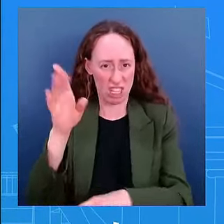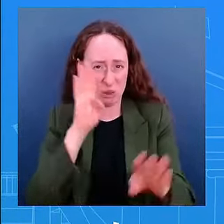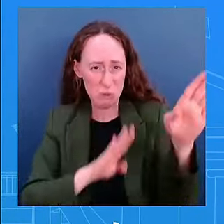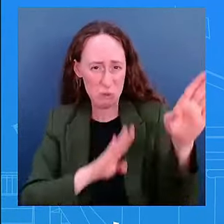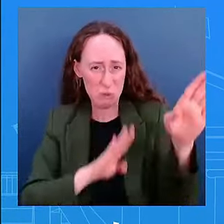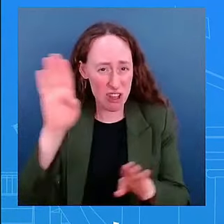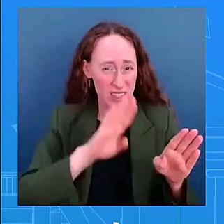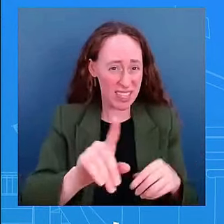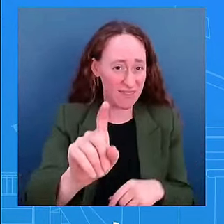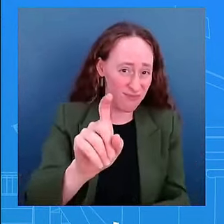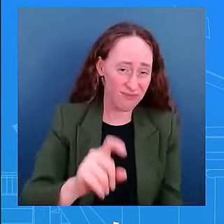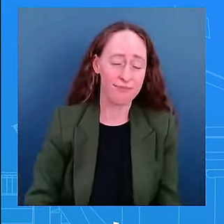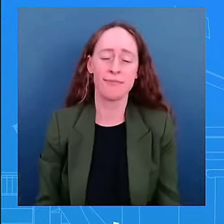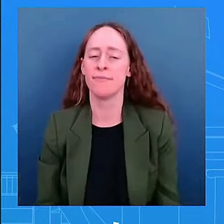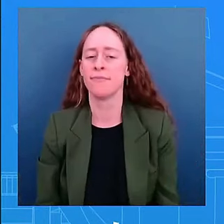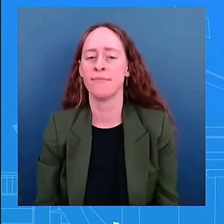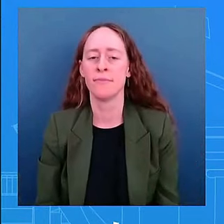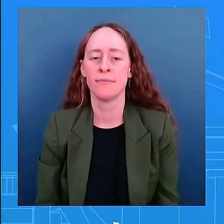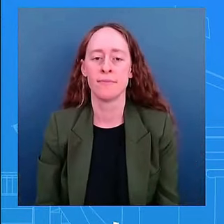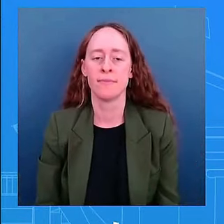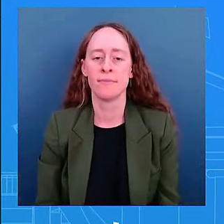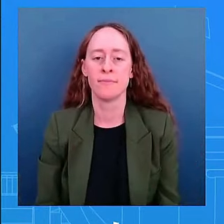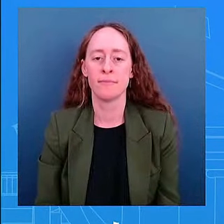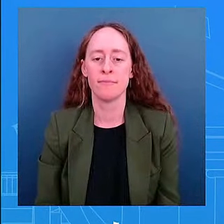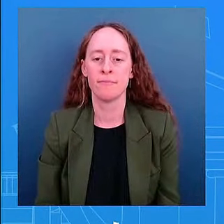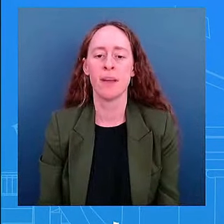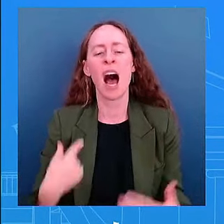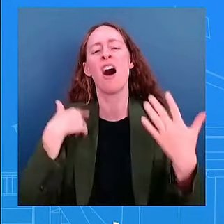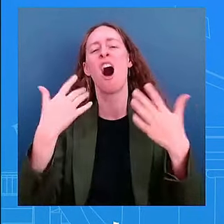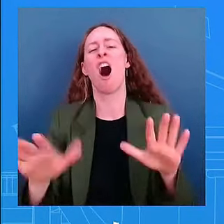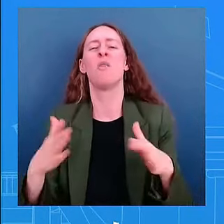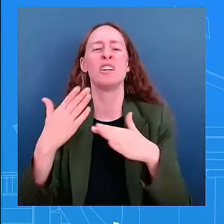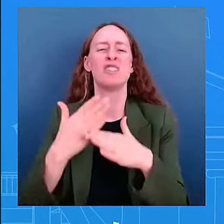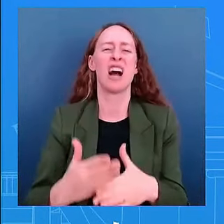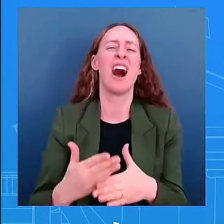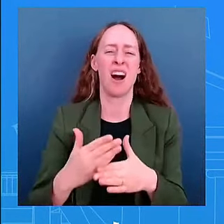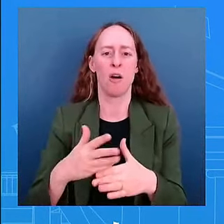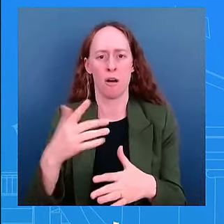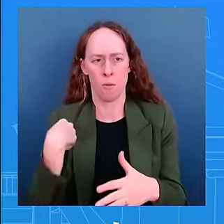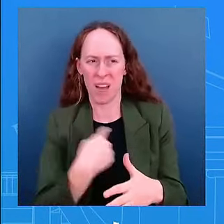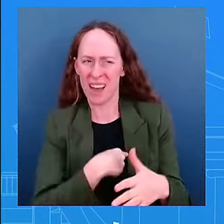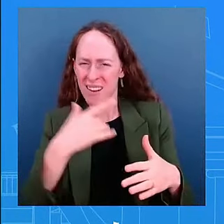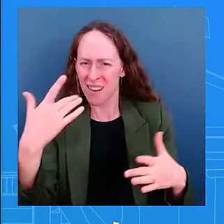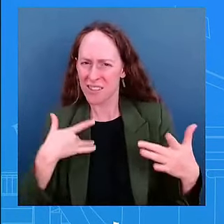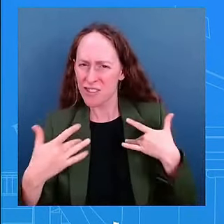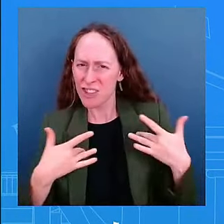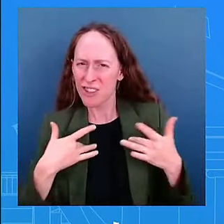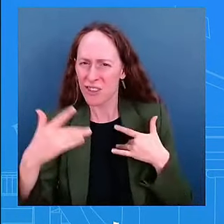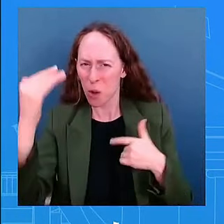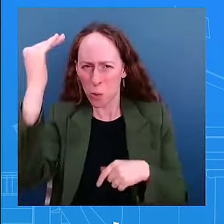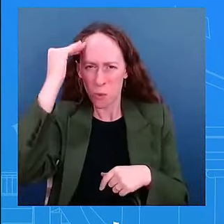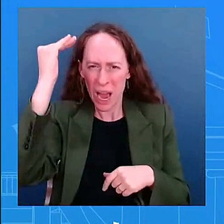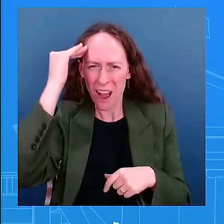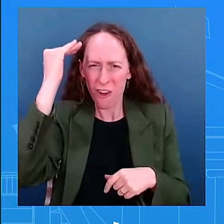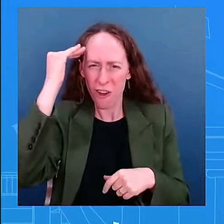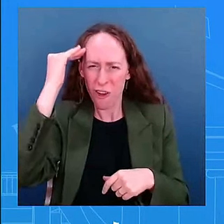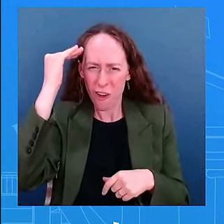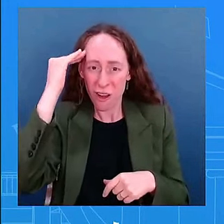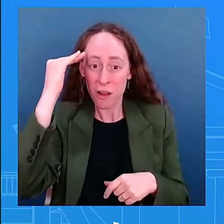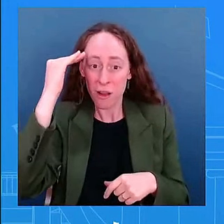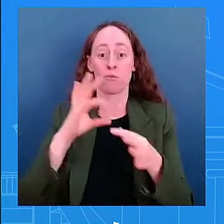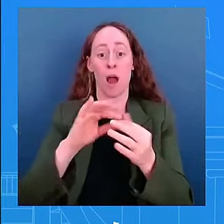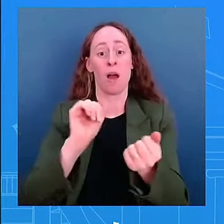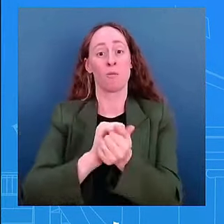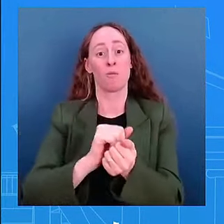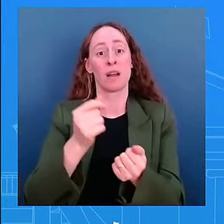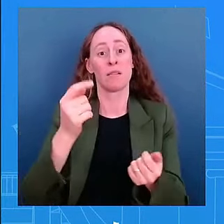certainly uh our concerns look when it comes to the freedom of the press this is something that the president is never afraid to talk about uh with